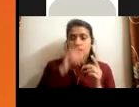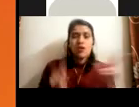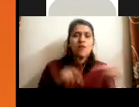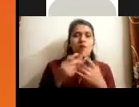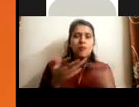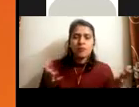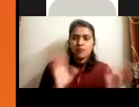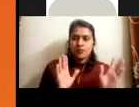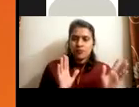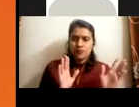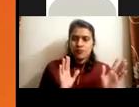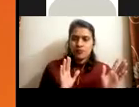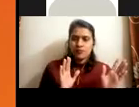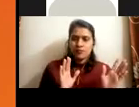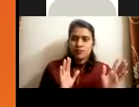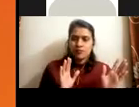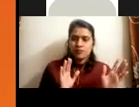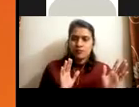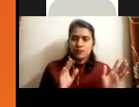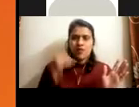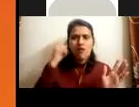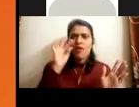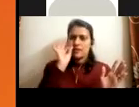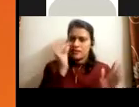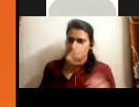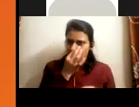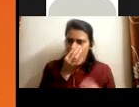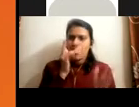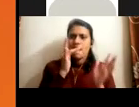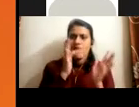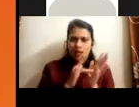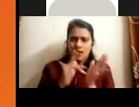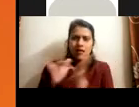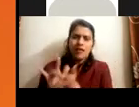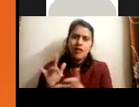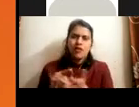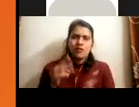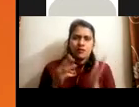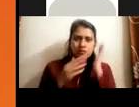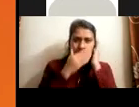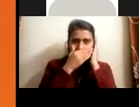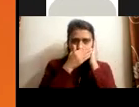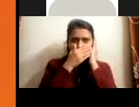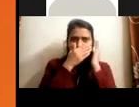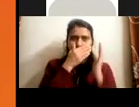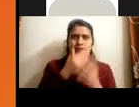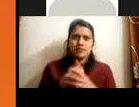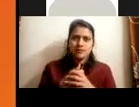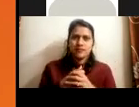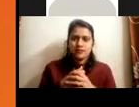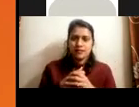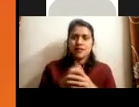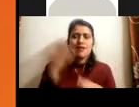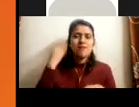worked with, um, who from my three in Chennai and, uh, in Delhi, they already know this, this